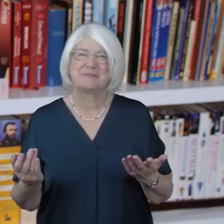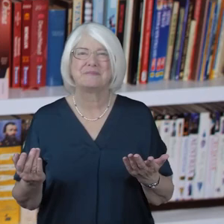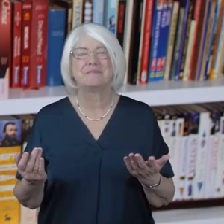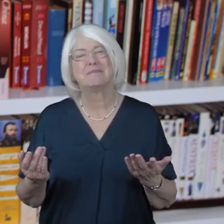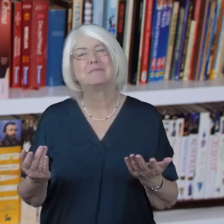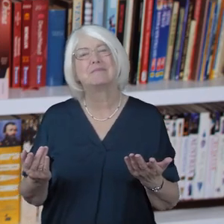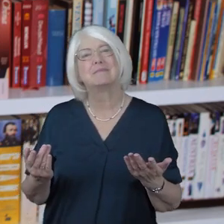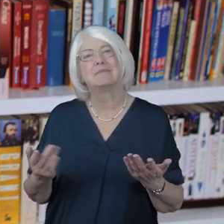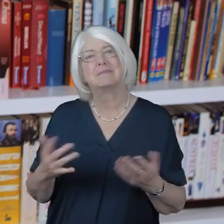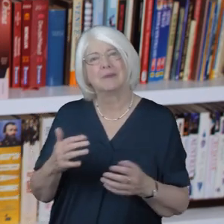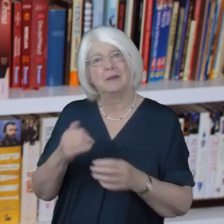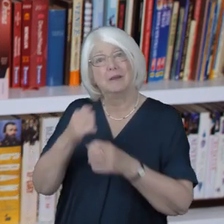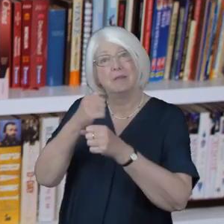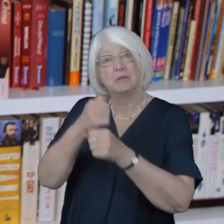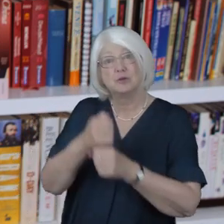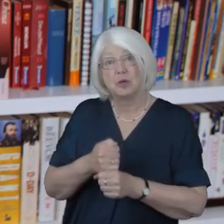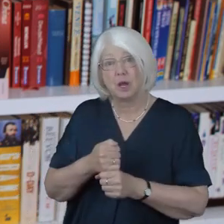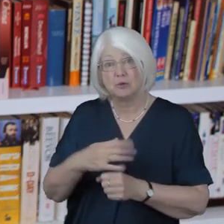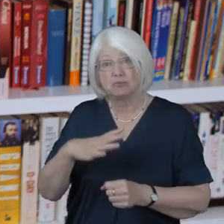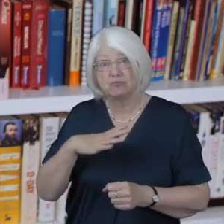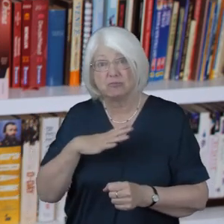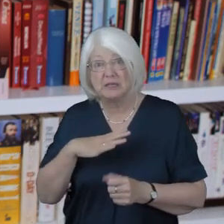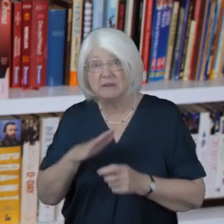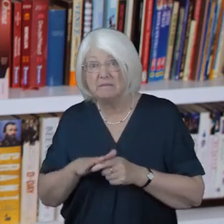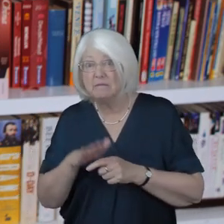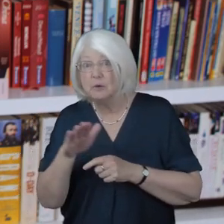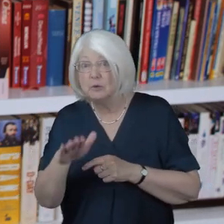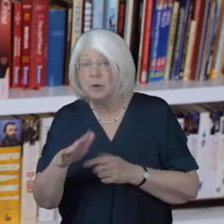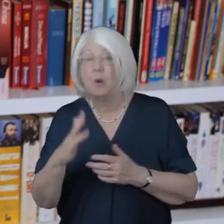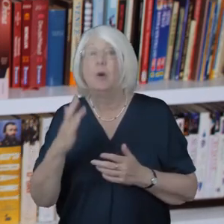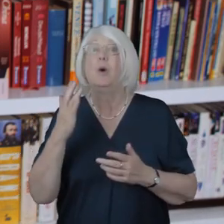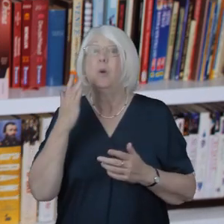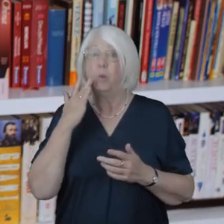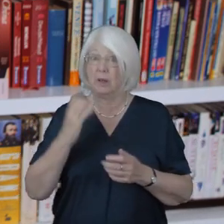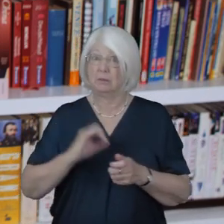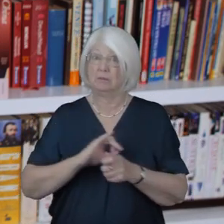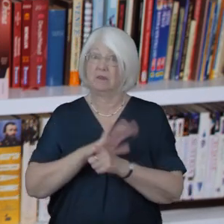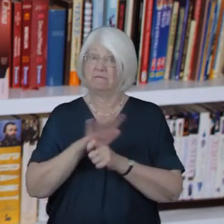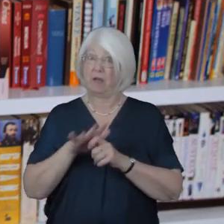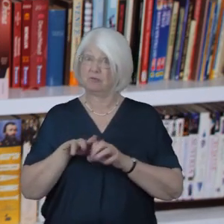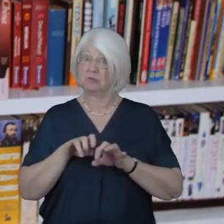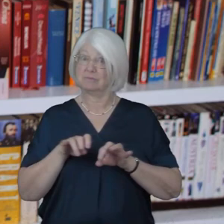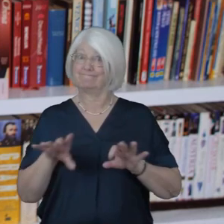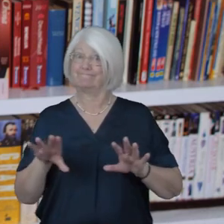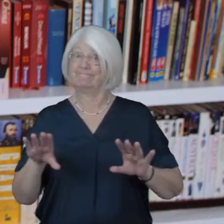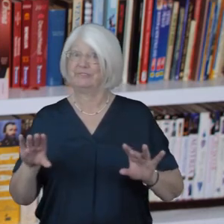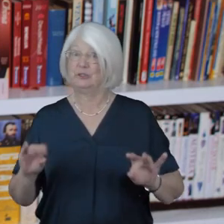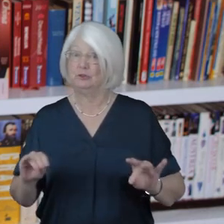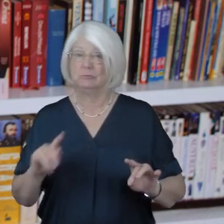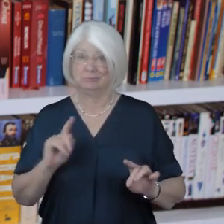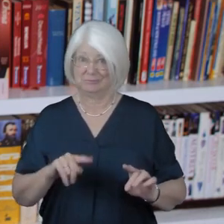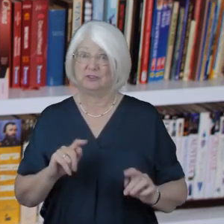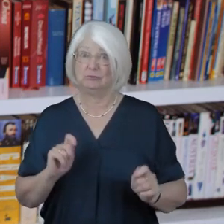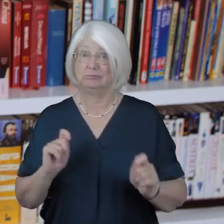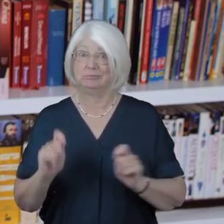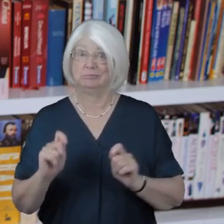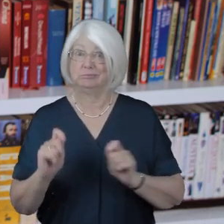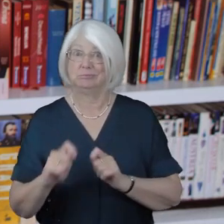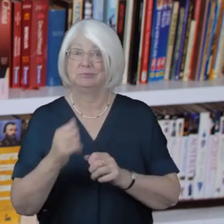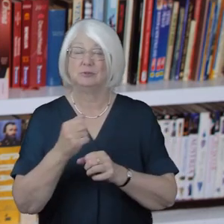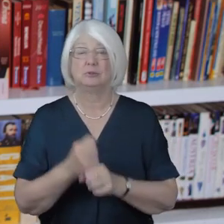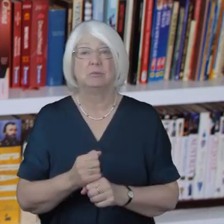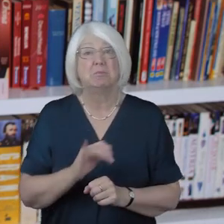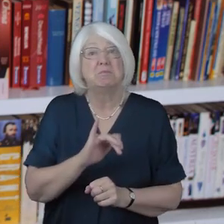we are shaping to be fit for the future the virus is part of the forces shaping it may be less about using words